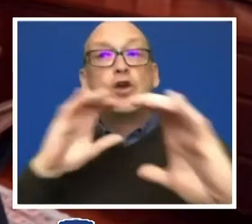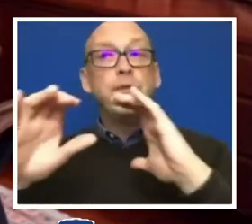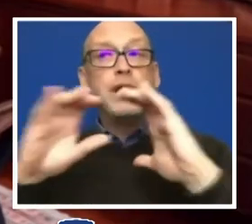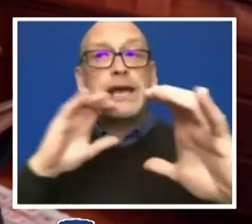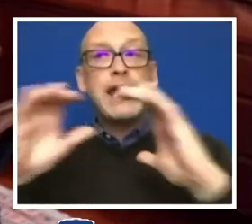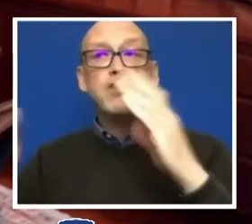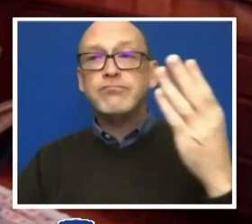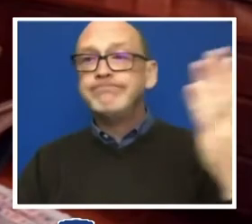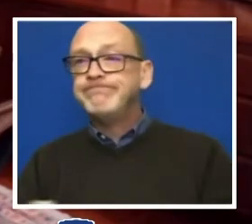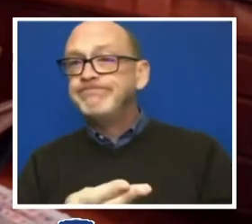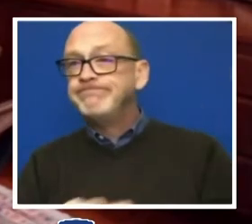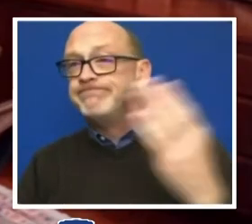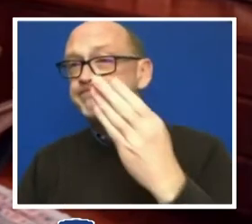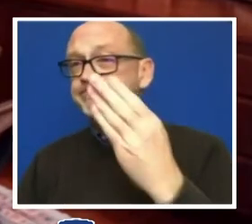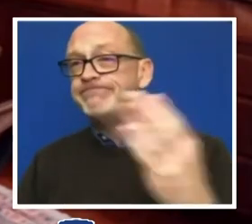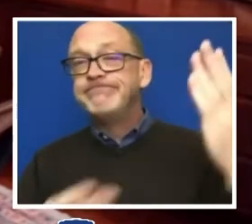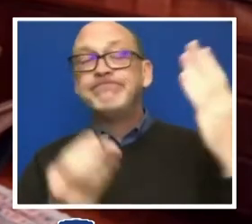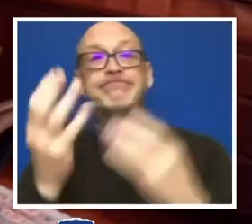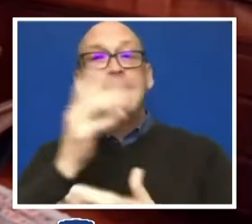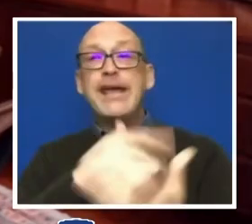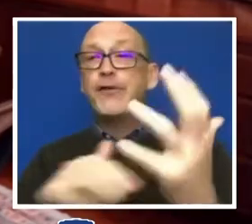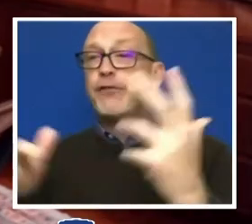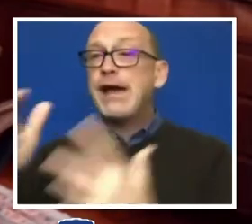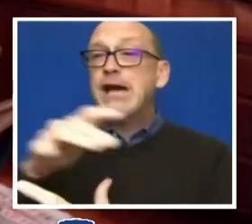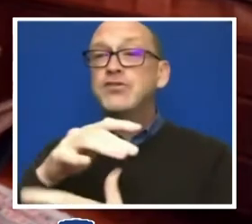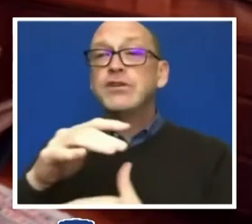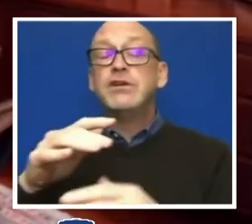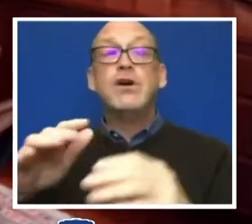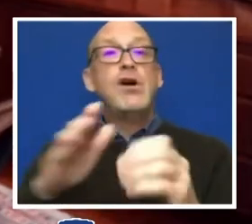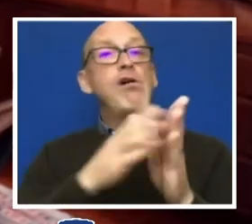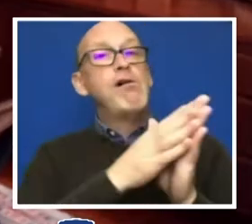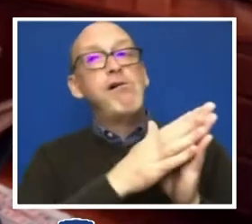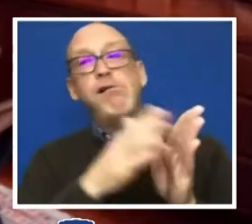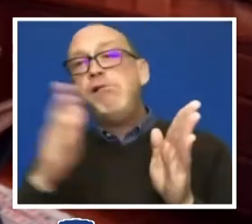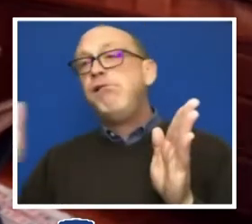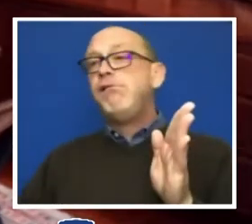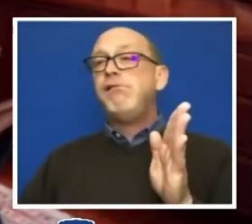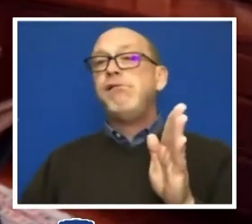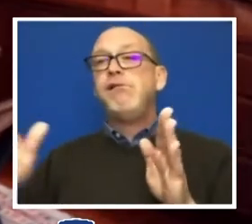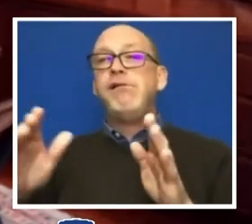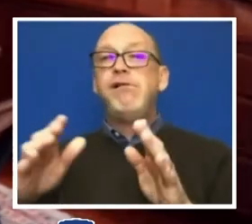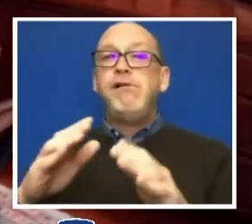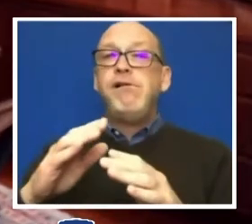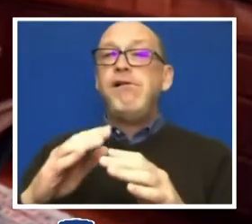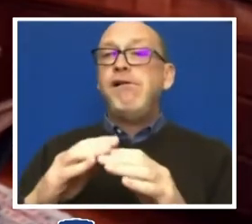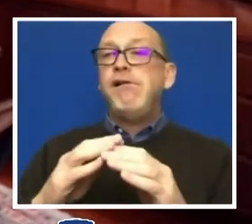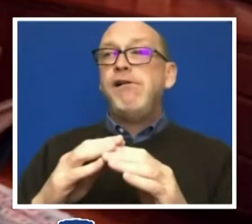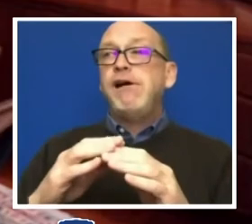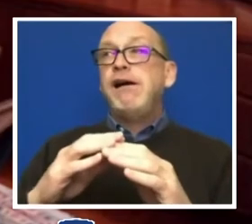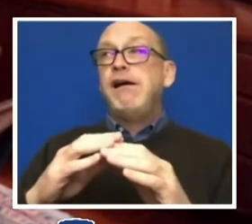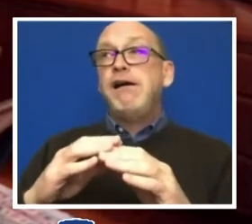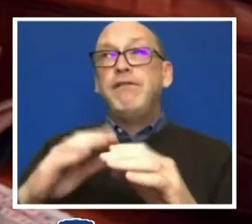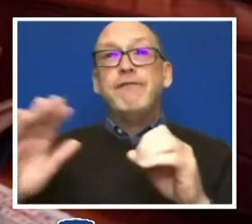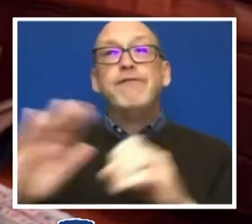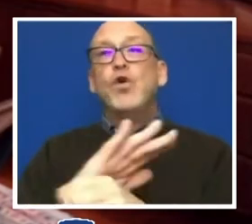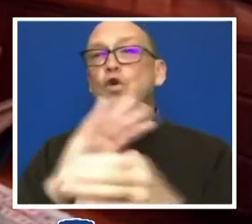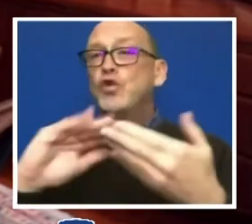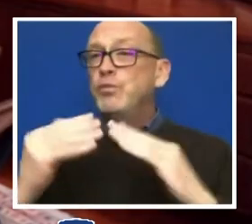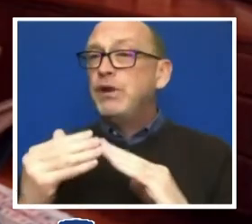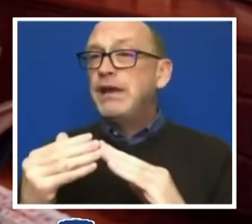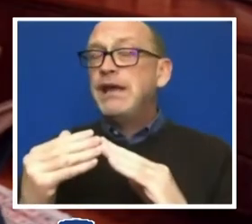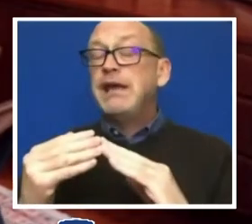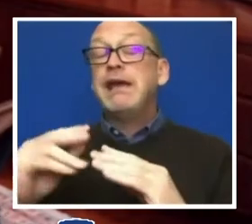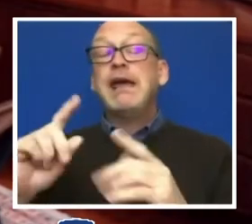and interactions across the geographically dispersed Penn State community. And second,